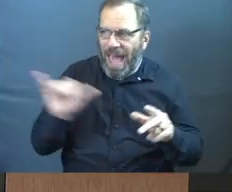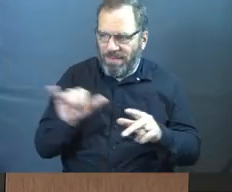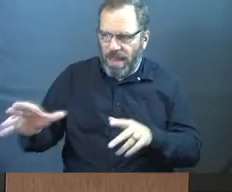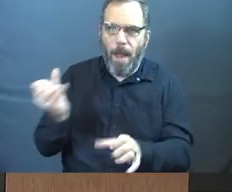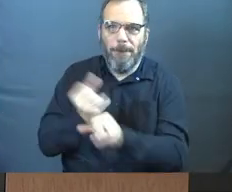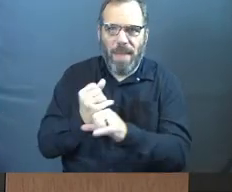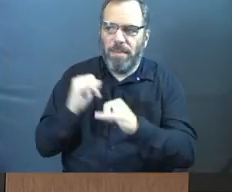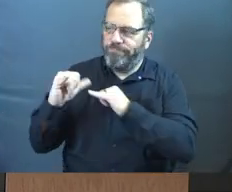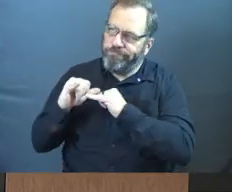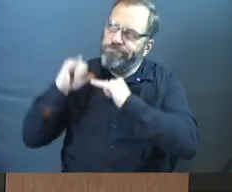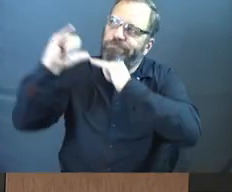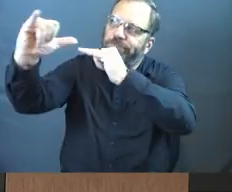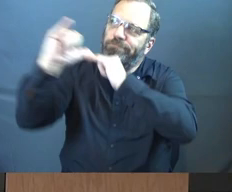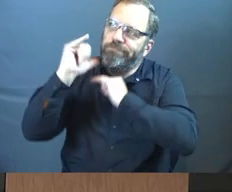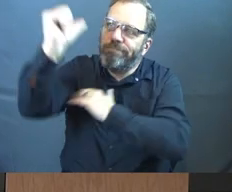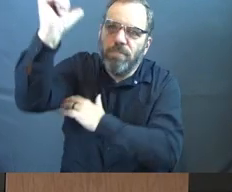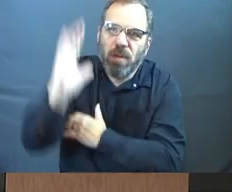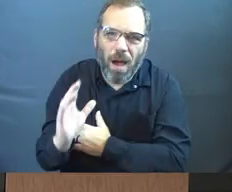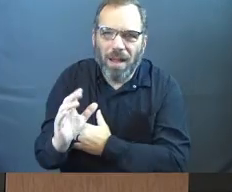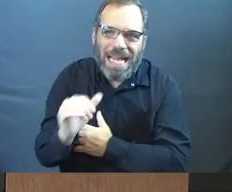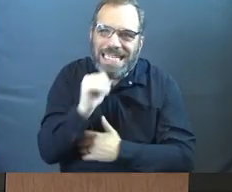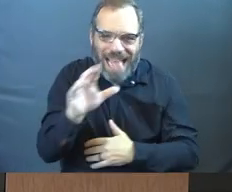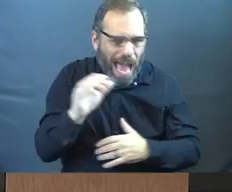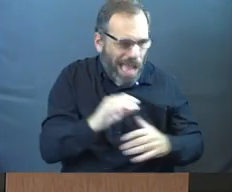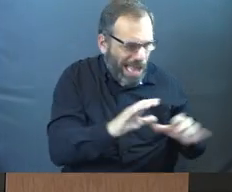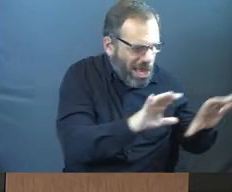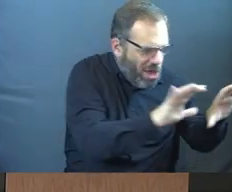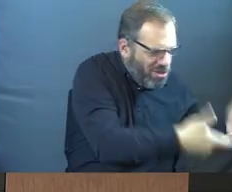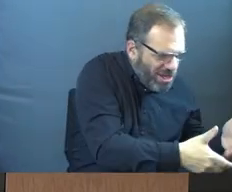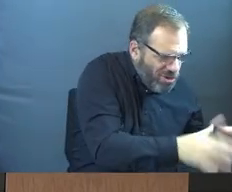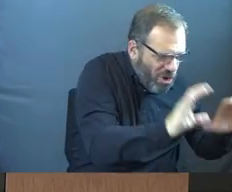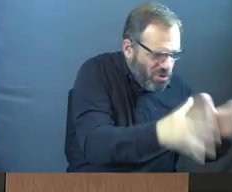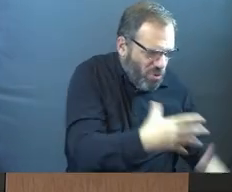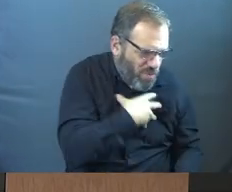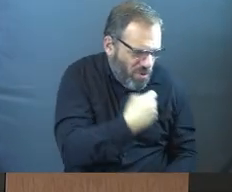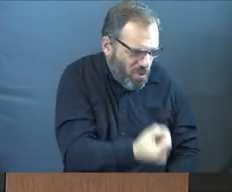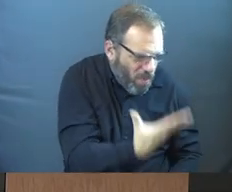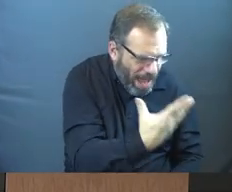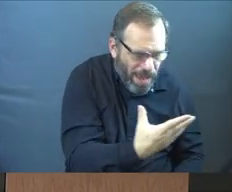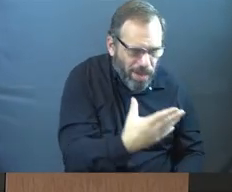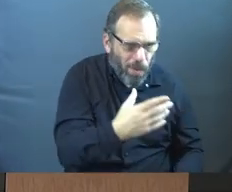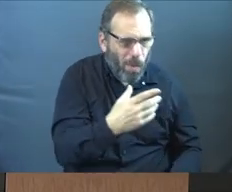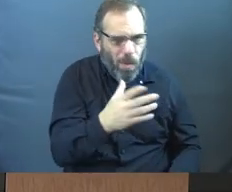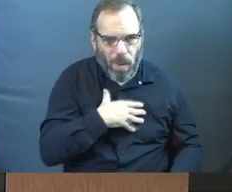they're made in the image of God. Not just the ones the pundits tell me to.